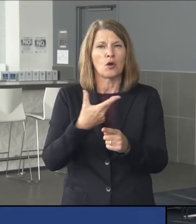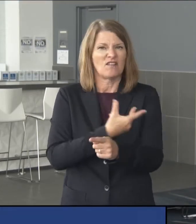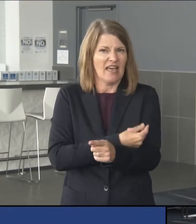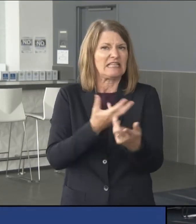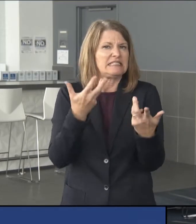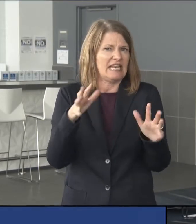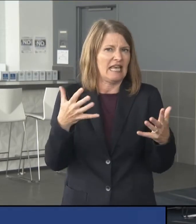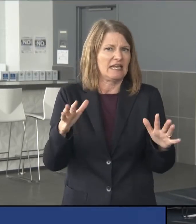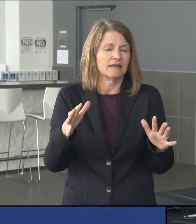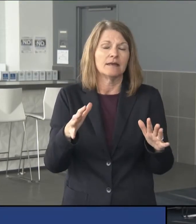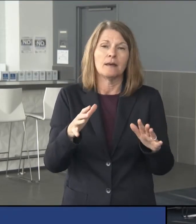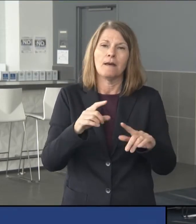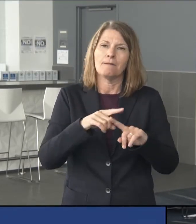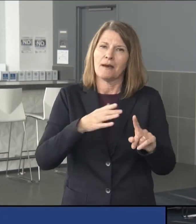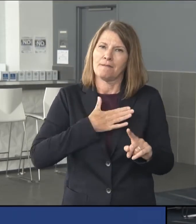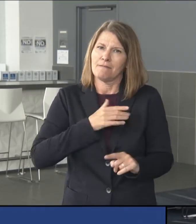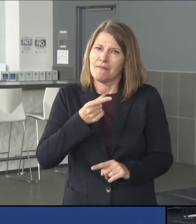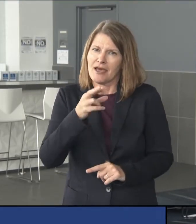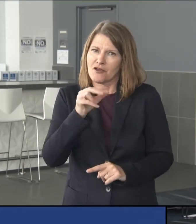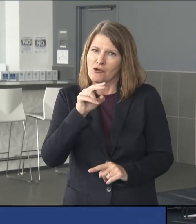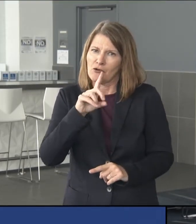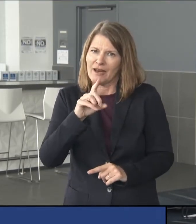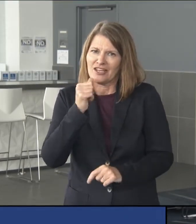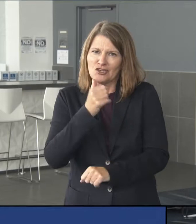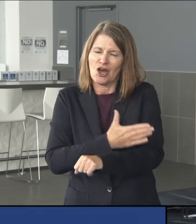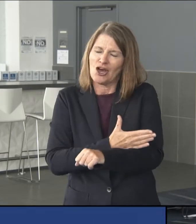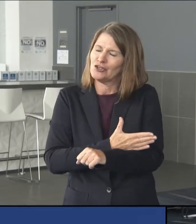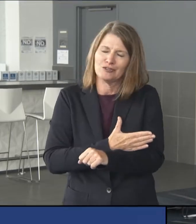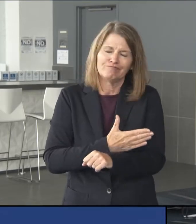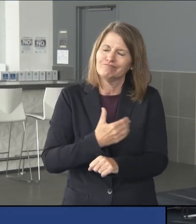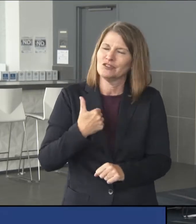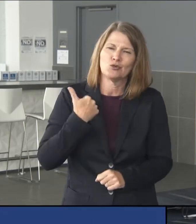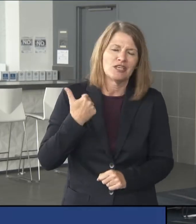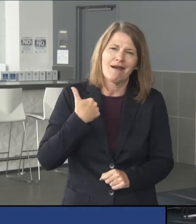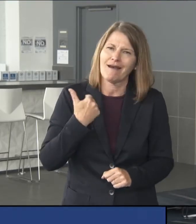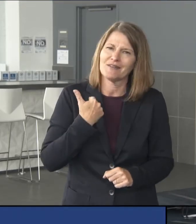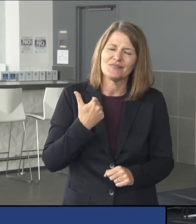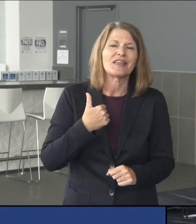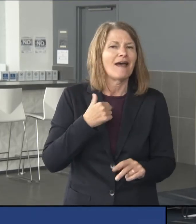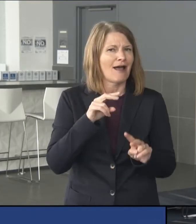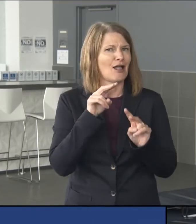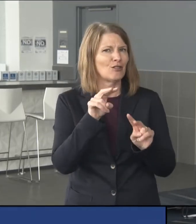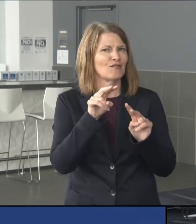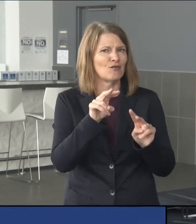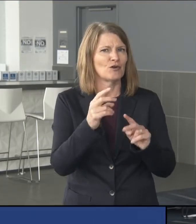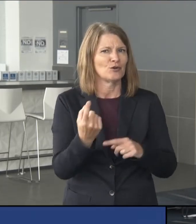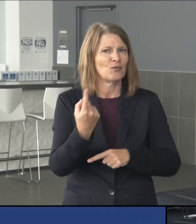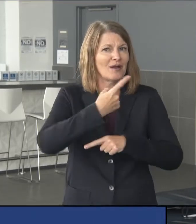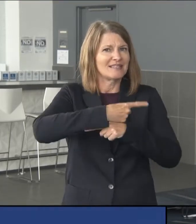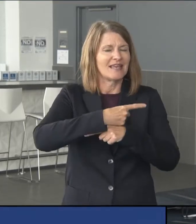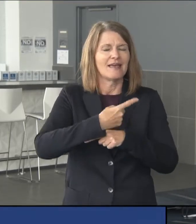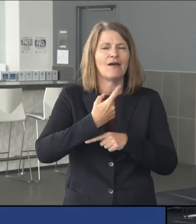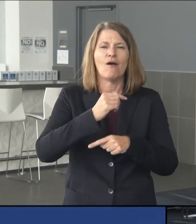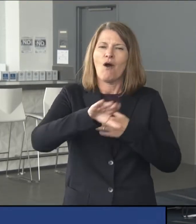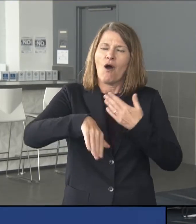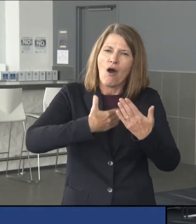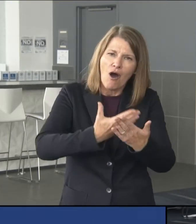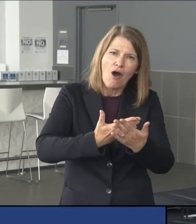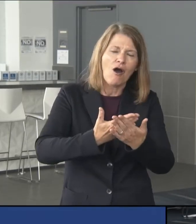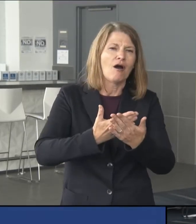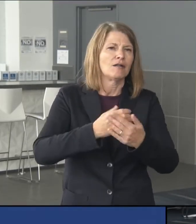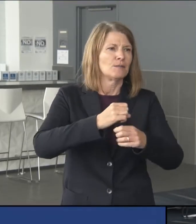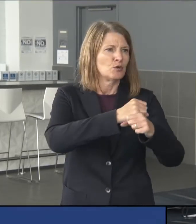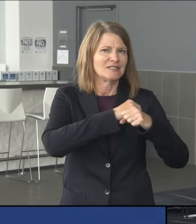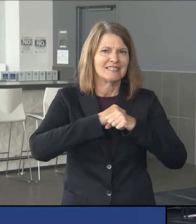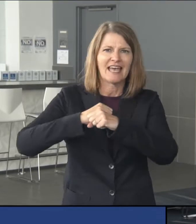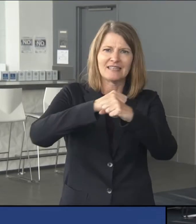although my granddaughter is still too young. I look forward to the day when we can all be protected